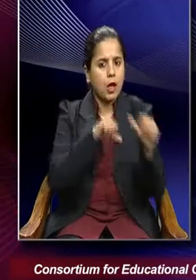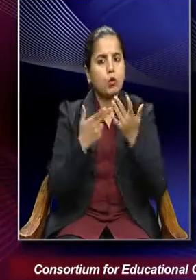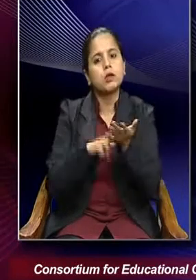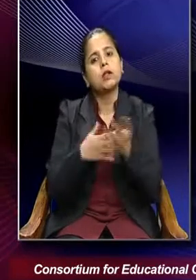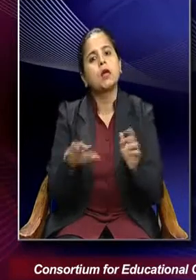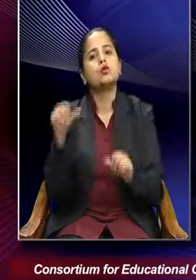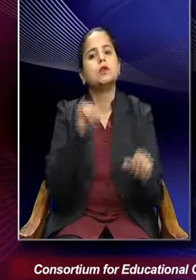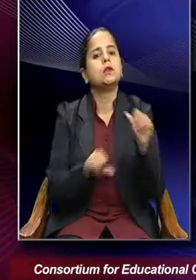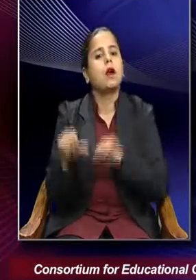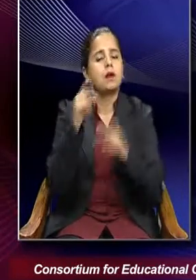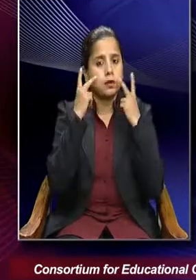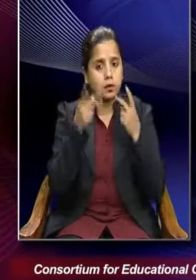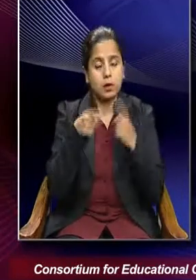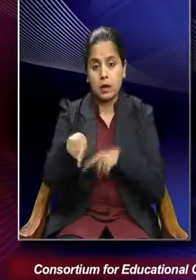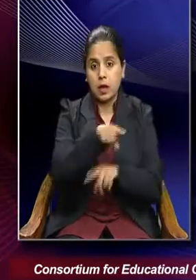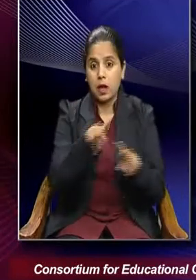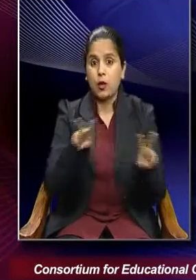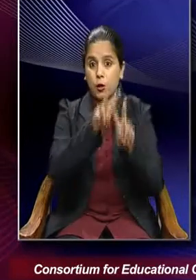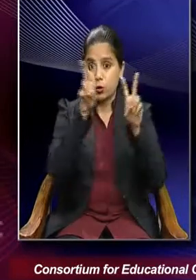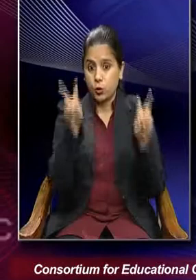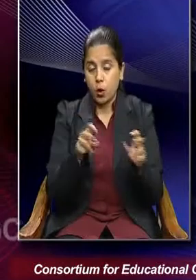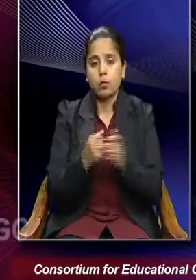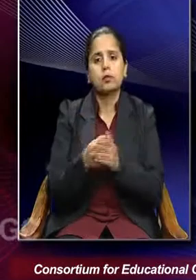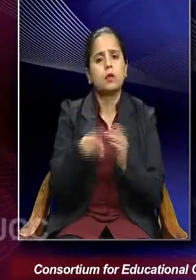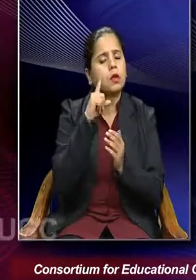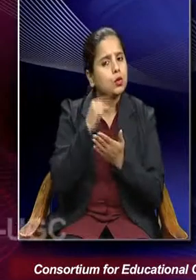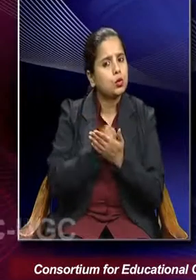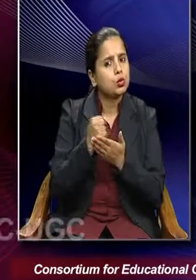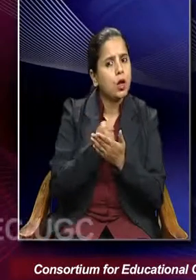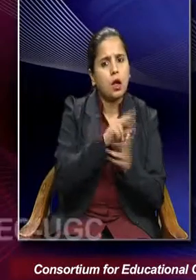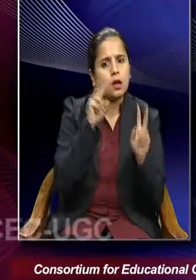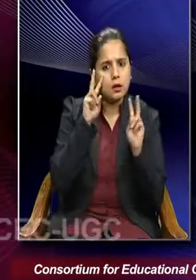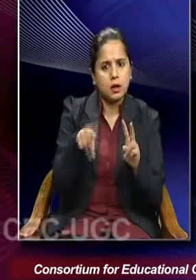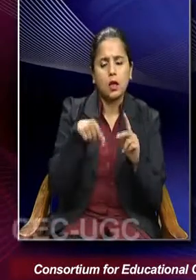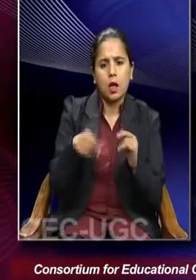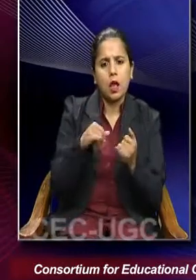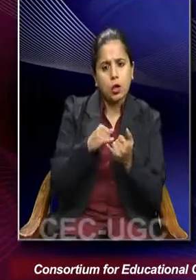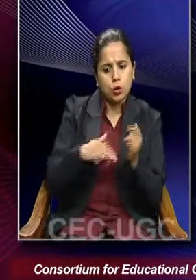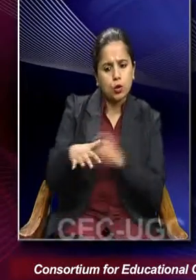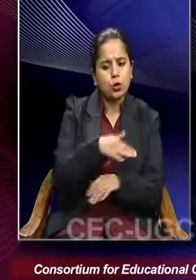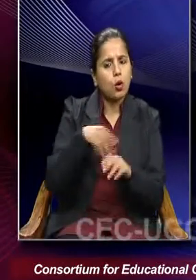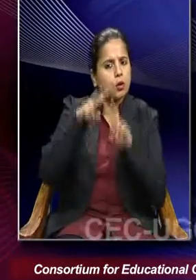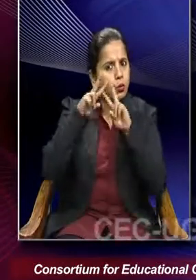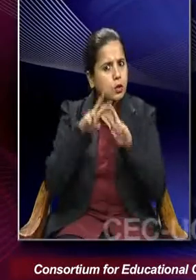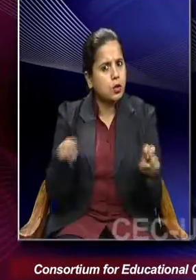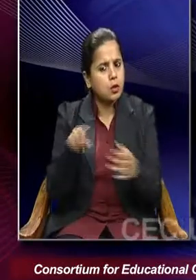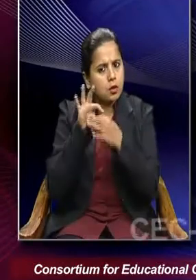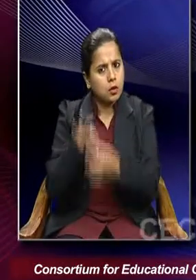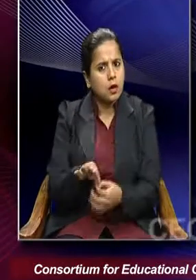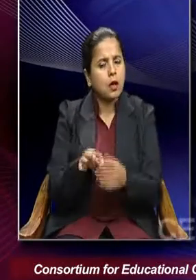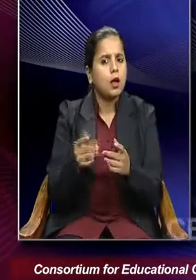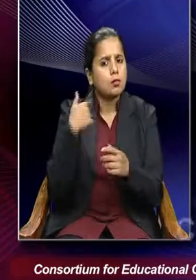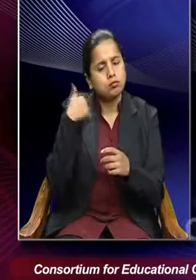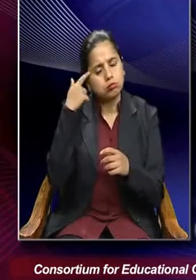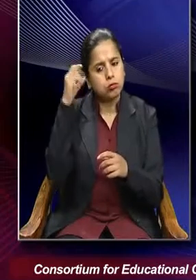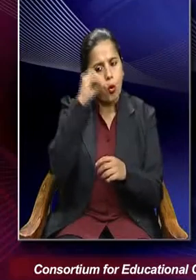sciences and in that context they were trying to look at sociology in terms of objectivity,